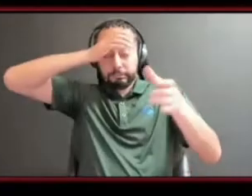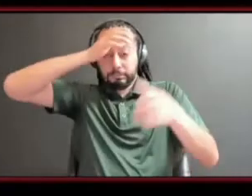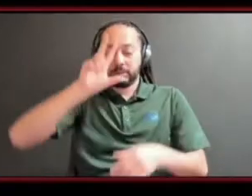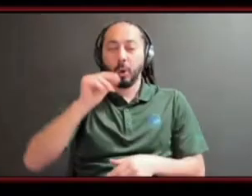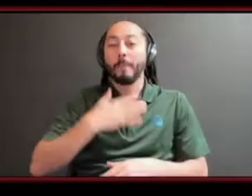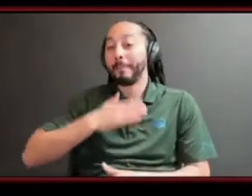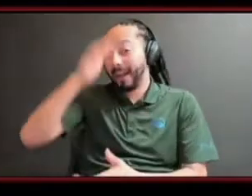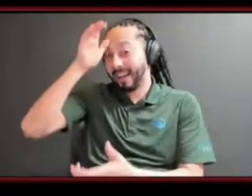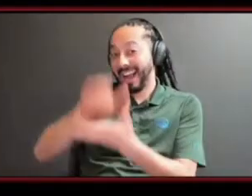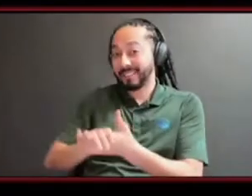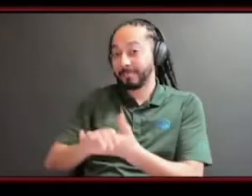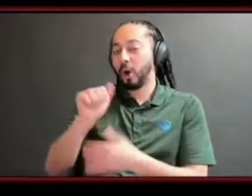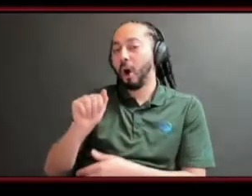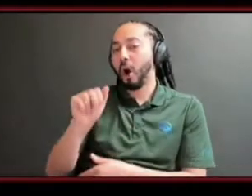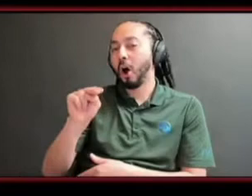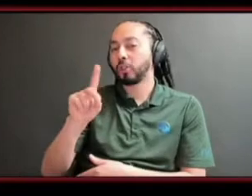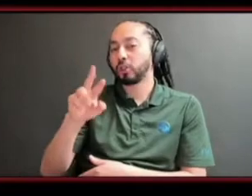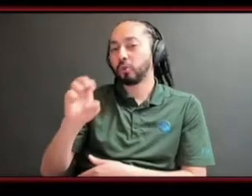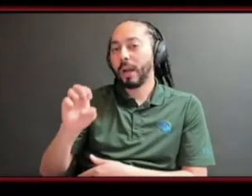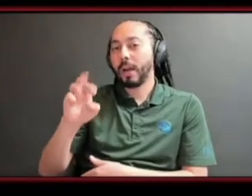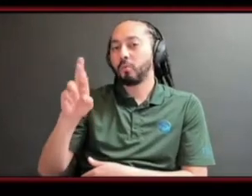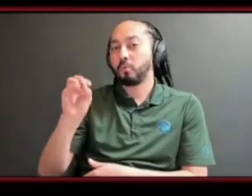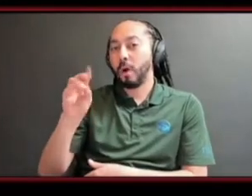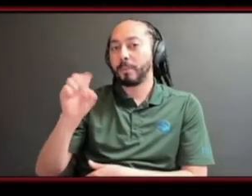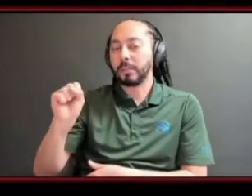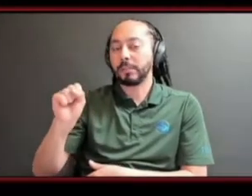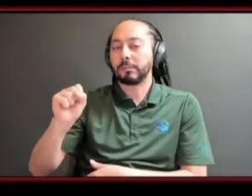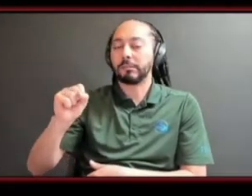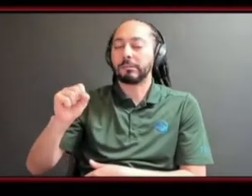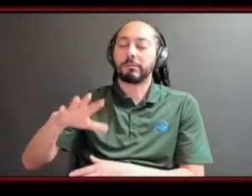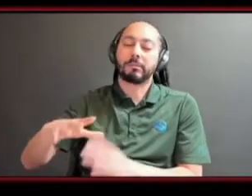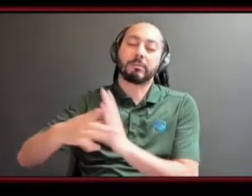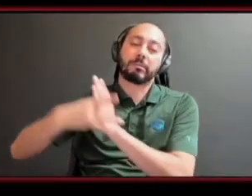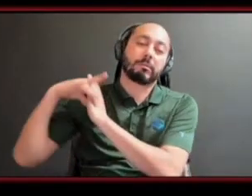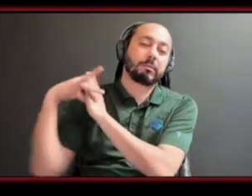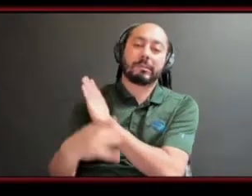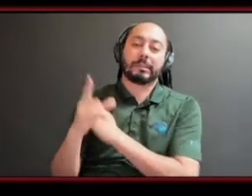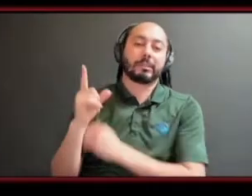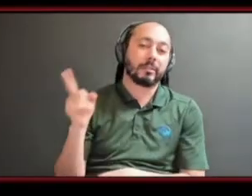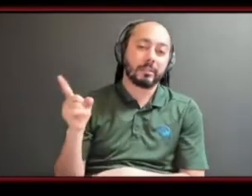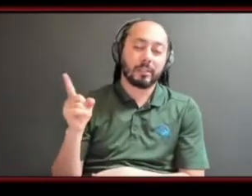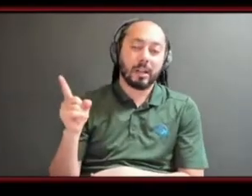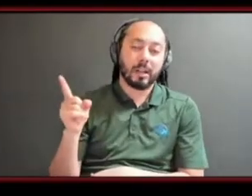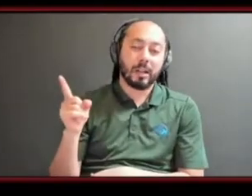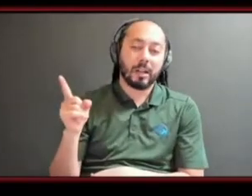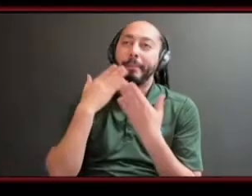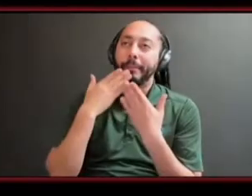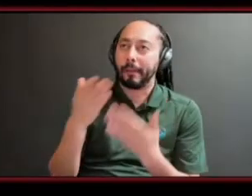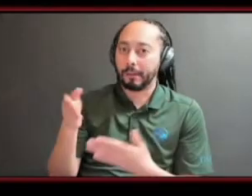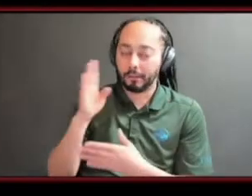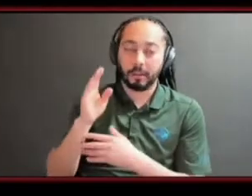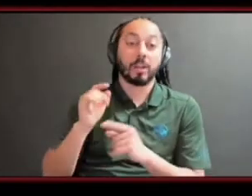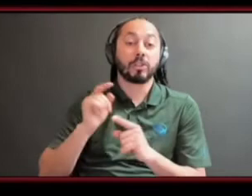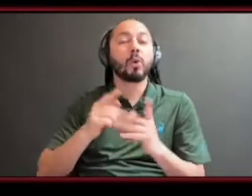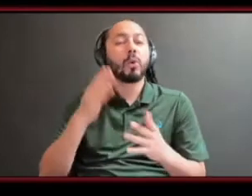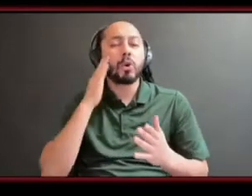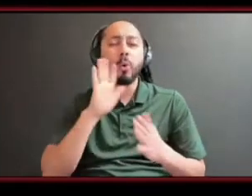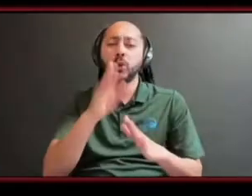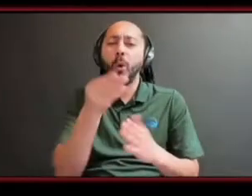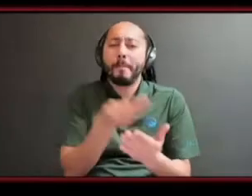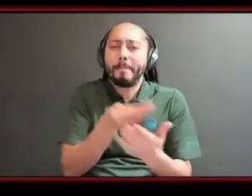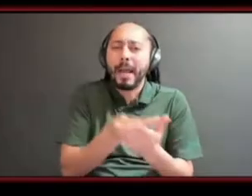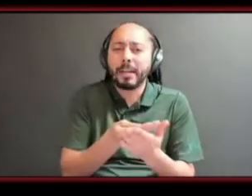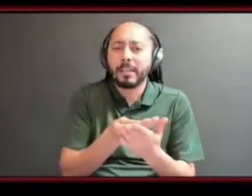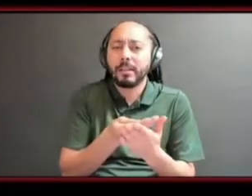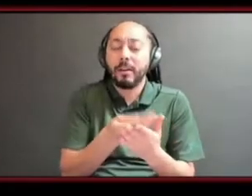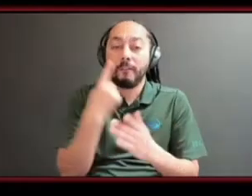but i can tell you you need to know what's coming in and out of your budget and where your products come from i really see the love